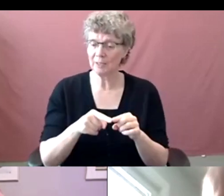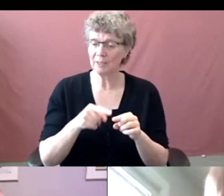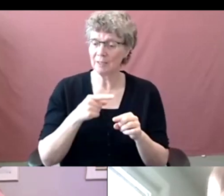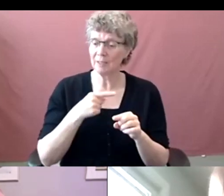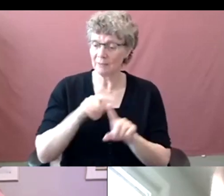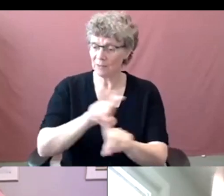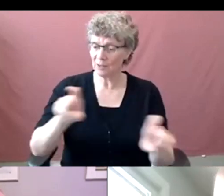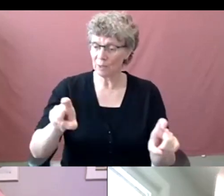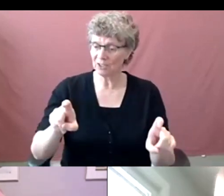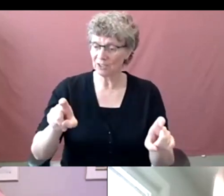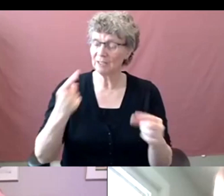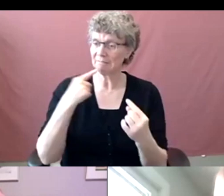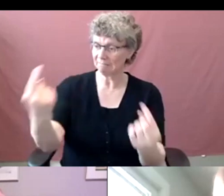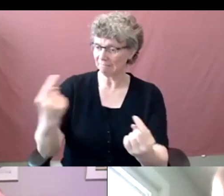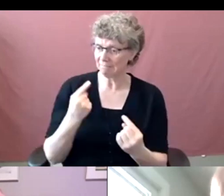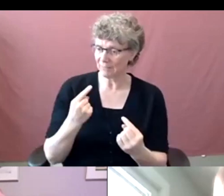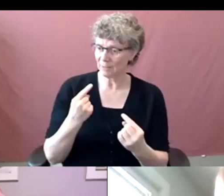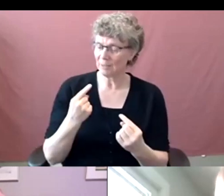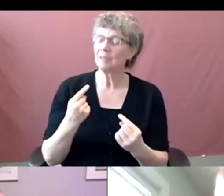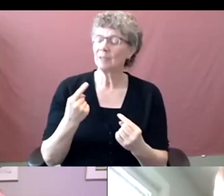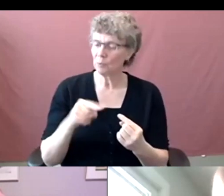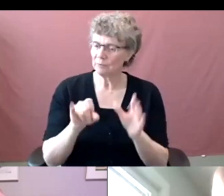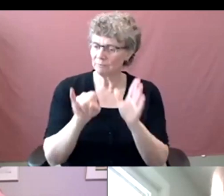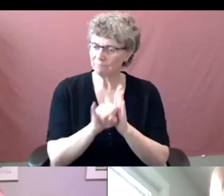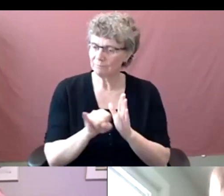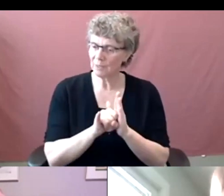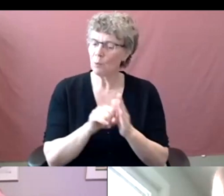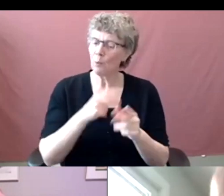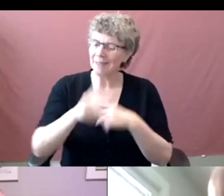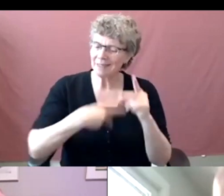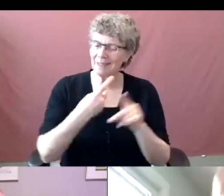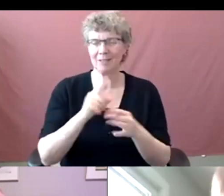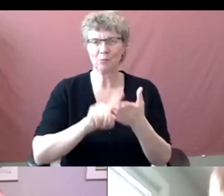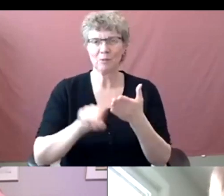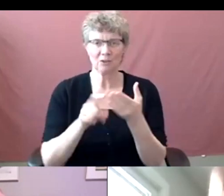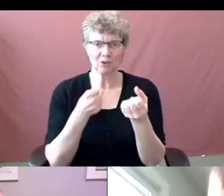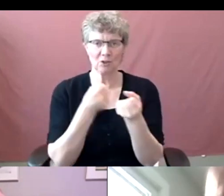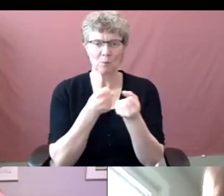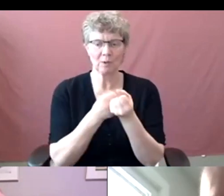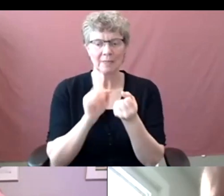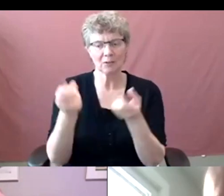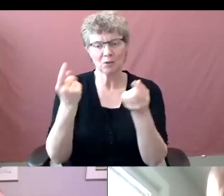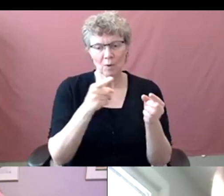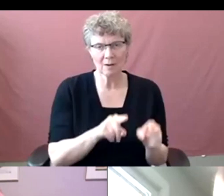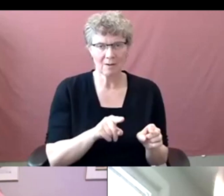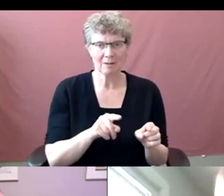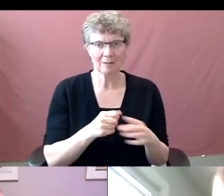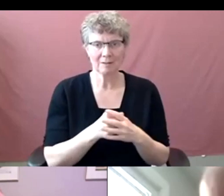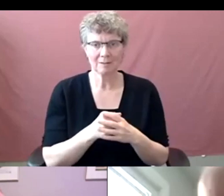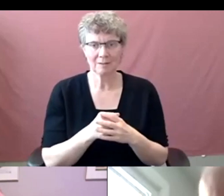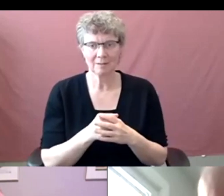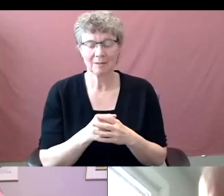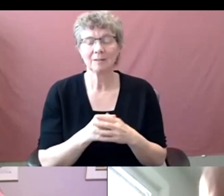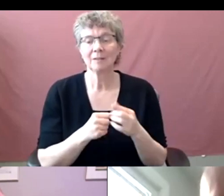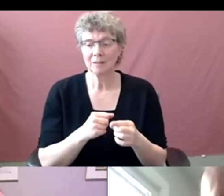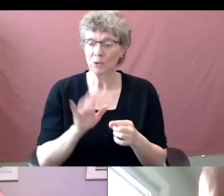what exactly it is. Um, so that's, that's something we have to try and, and, and, and Rick and others in supporting research can help us with in